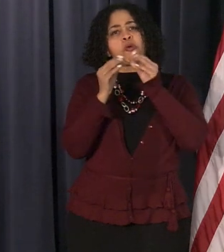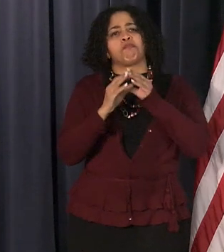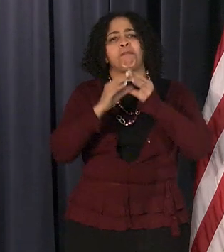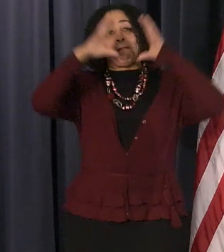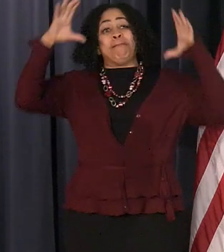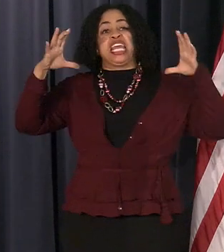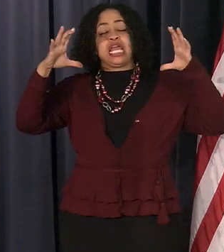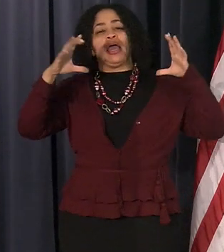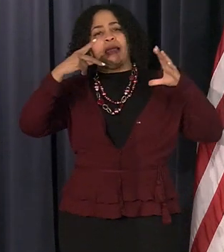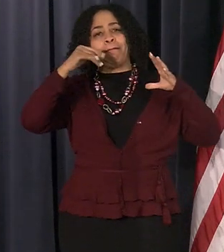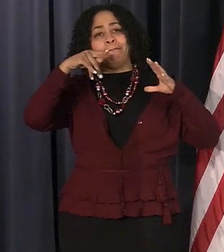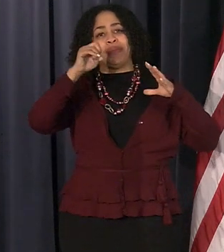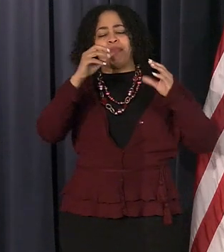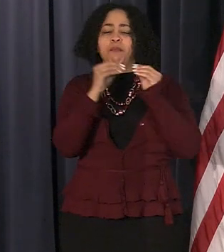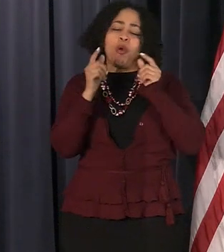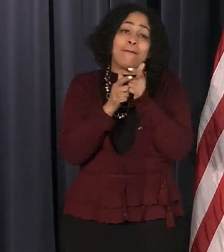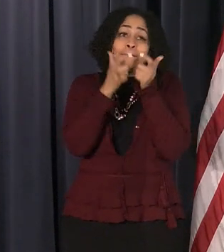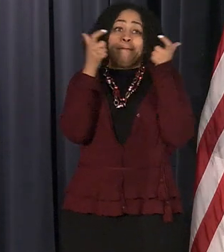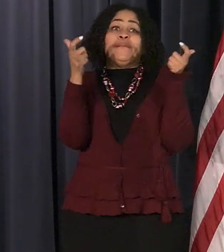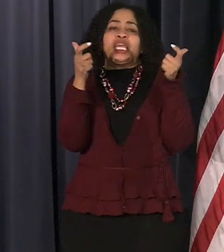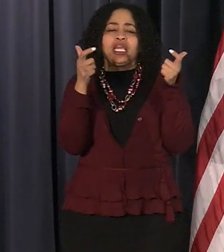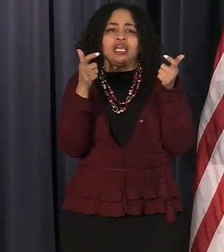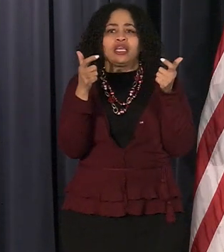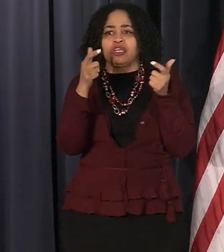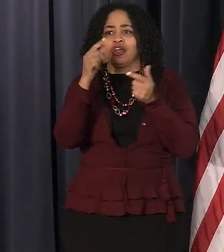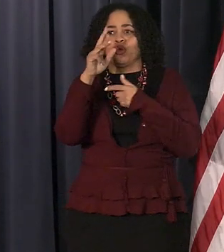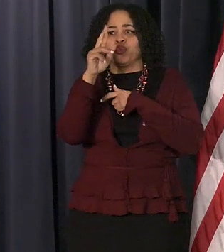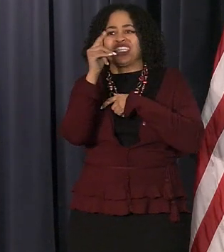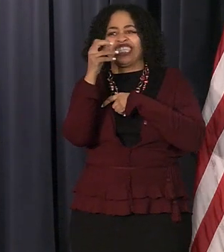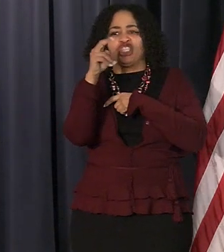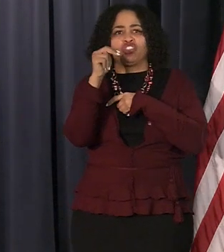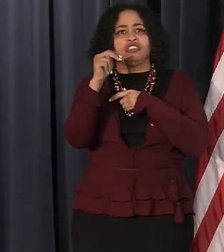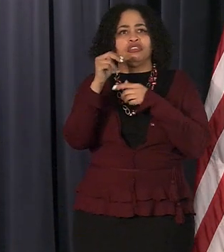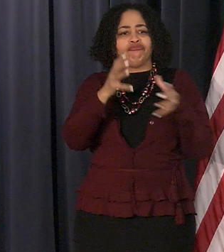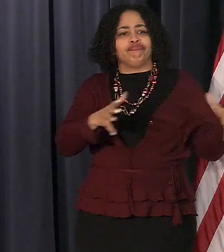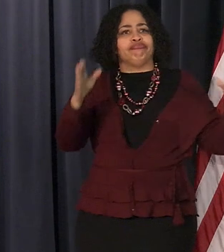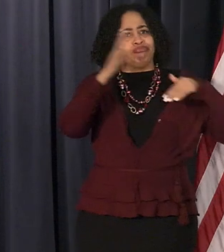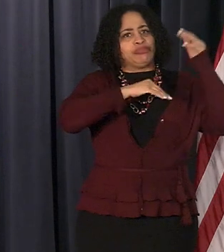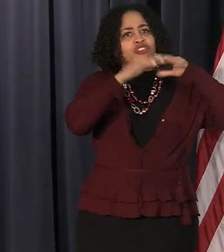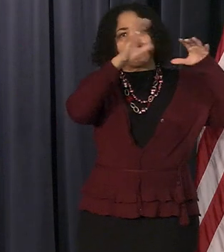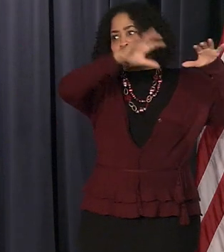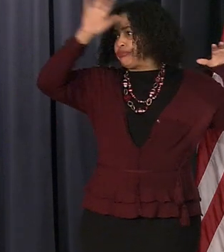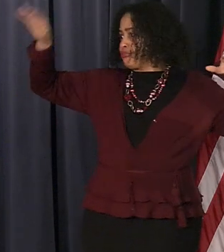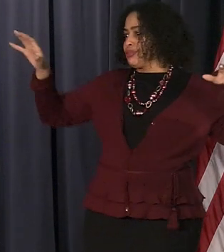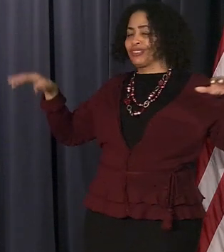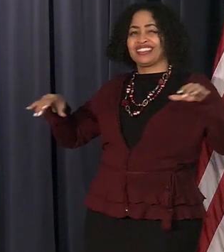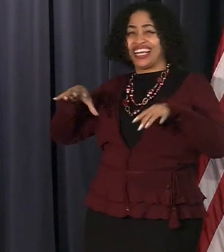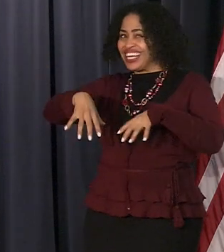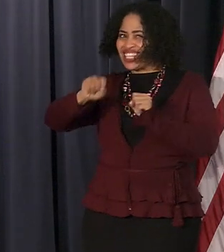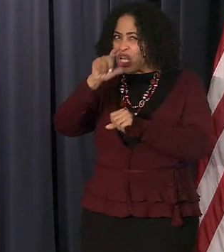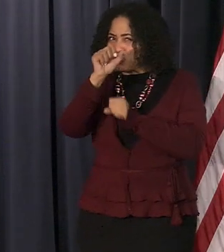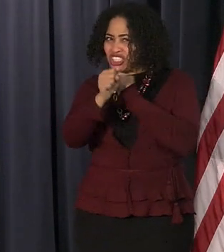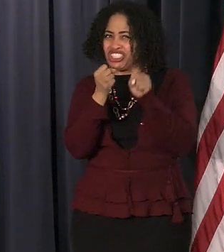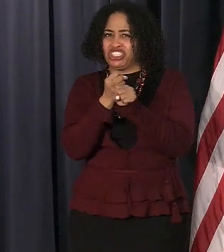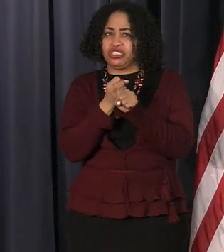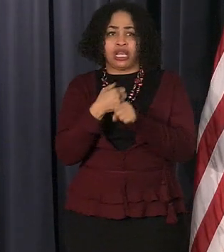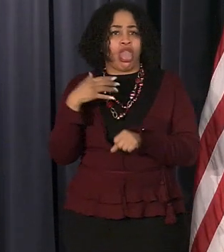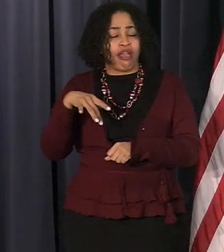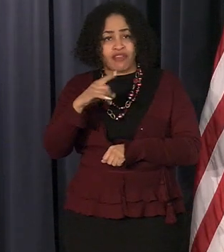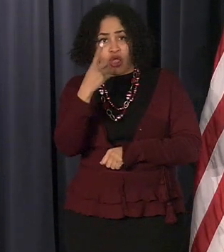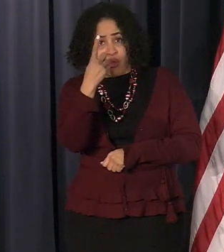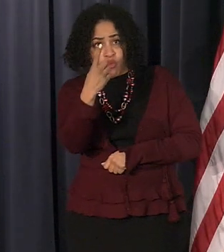uh bigger retention basins it had taken 20 years to do it i haven't found a single neighbor